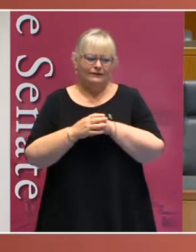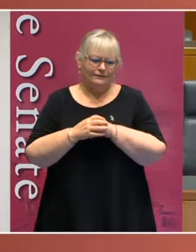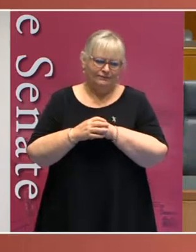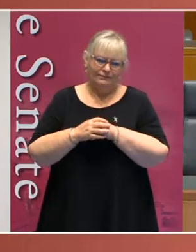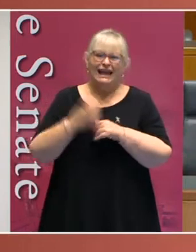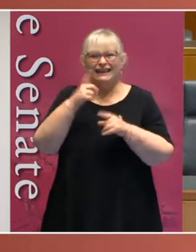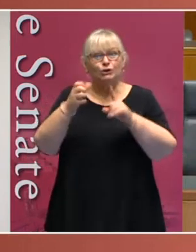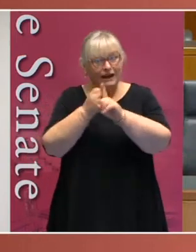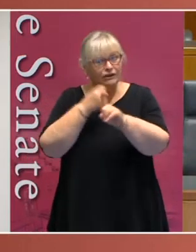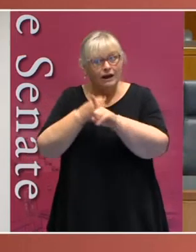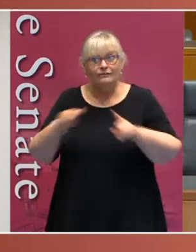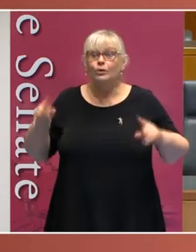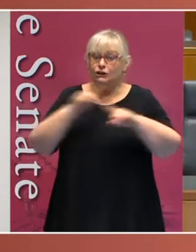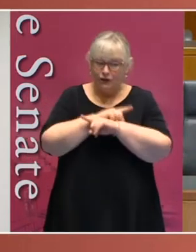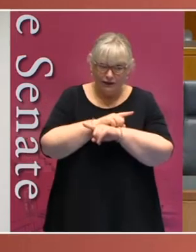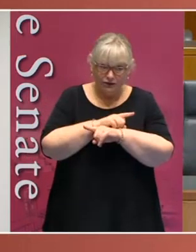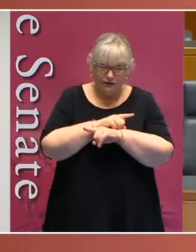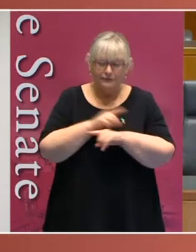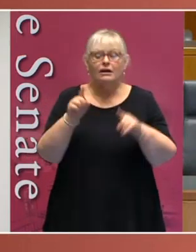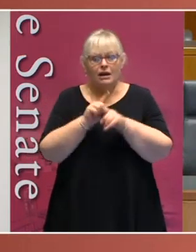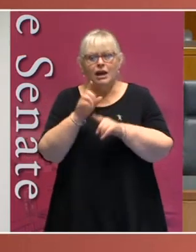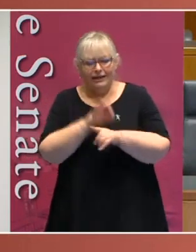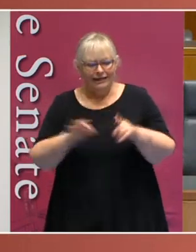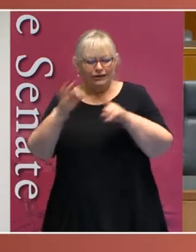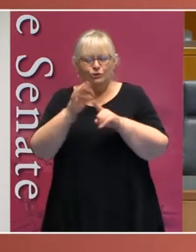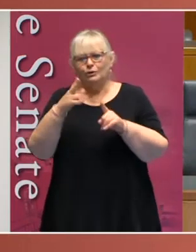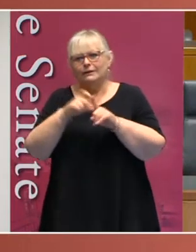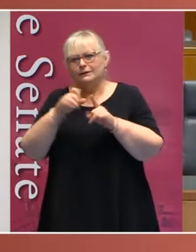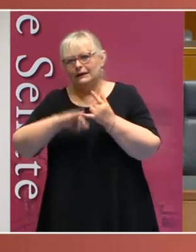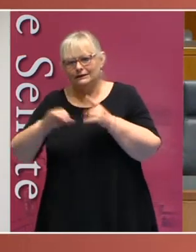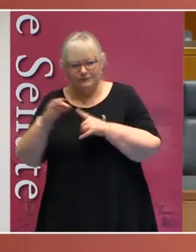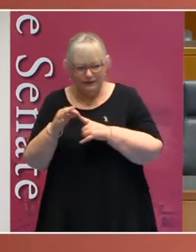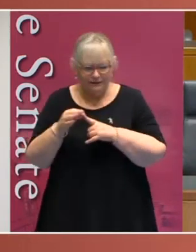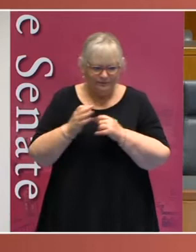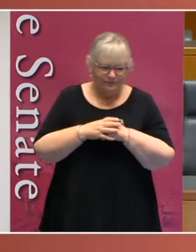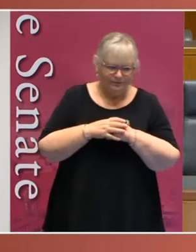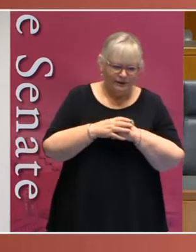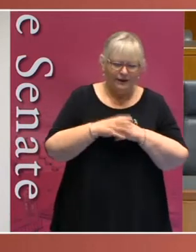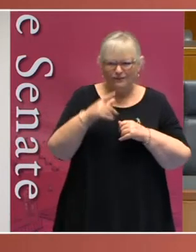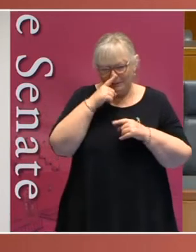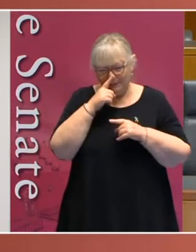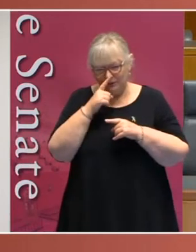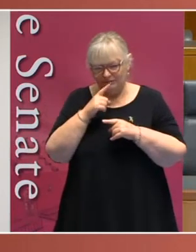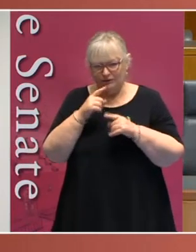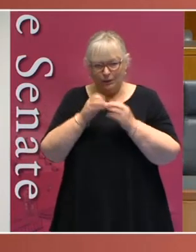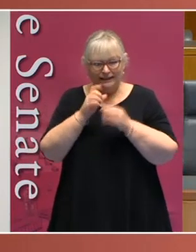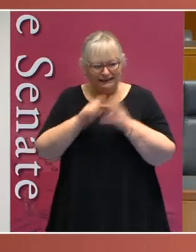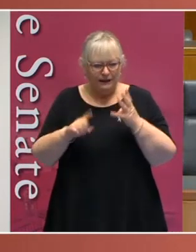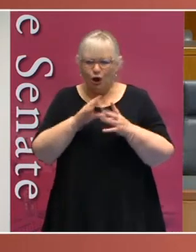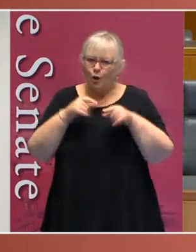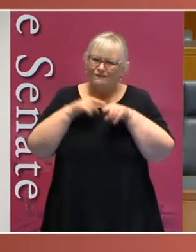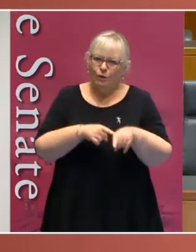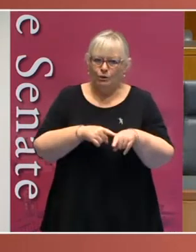advocate for changes such as the increase to the DSP so that disabled people are not forced